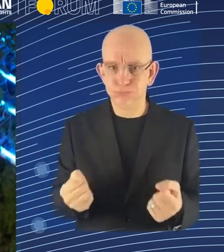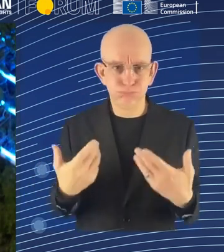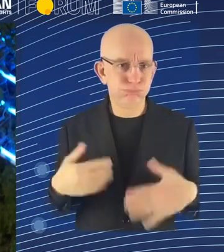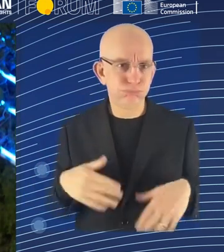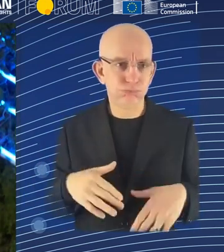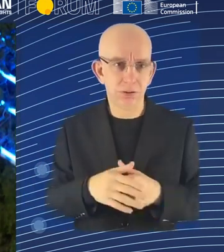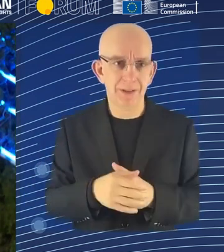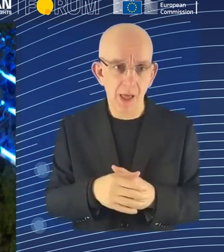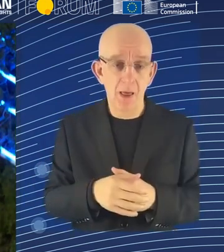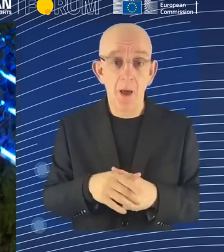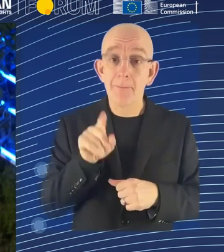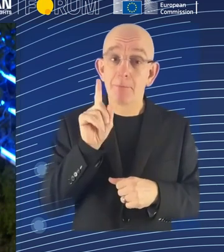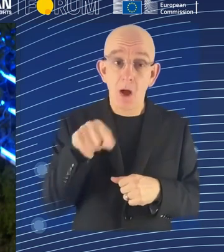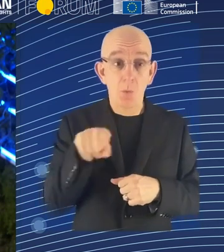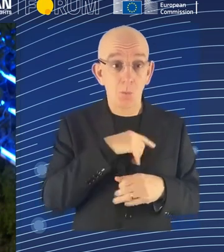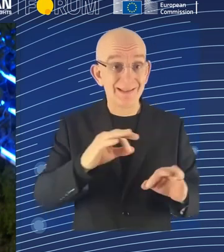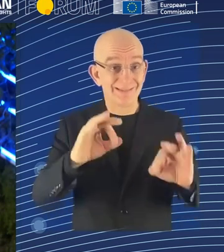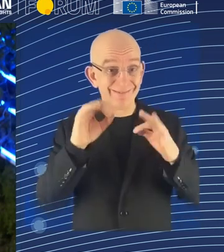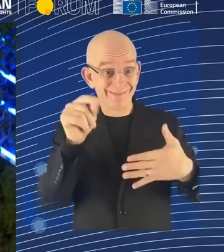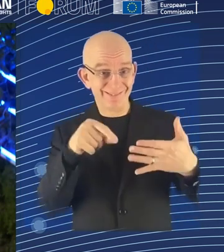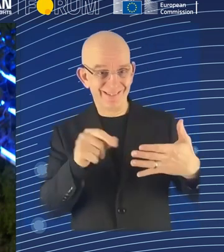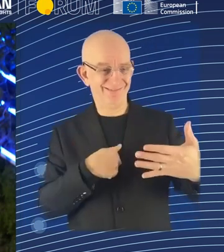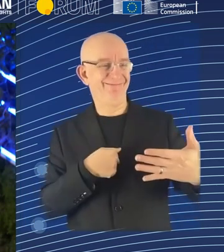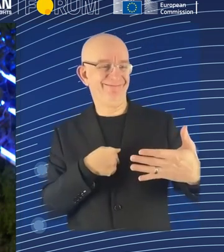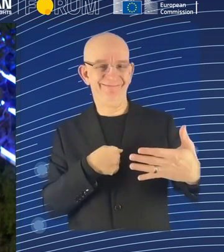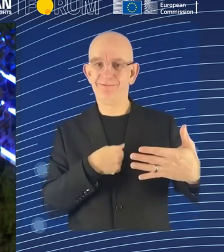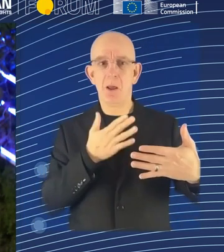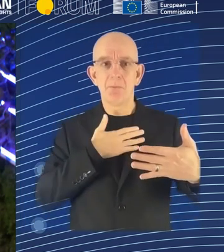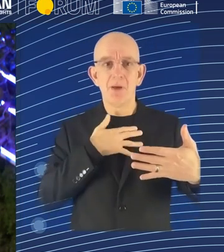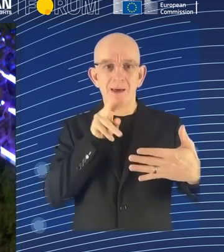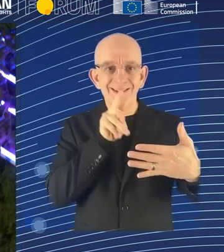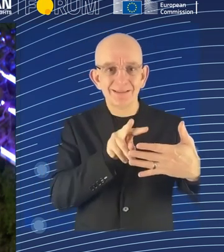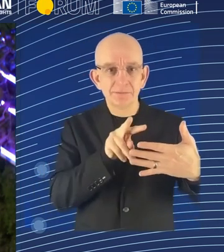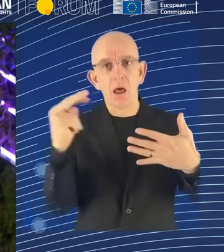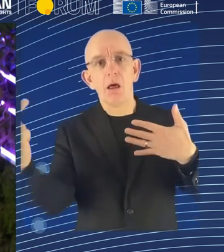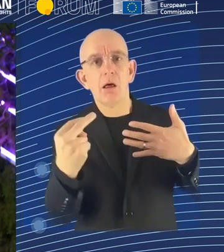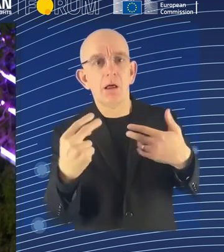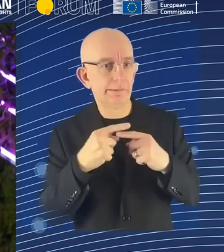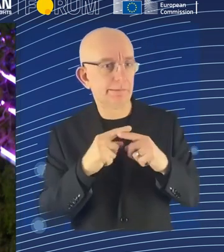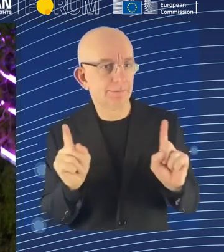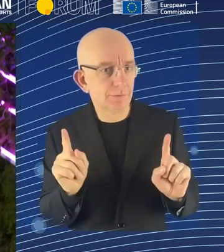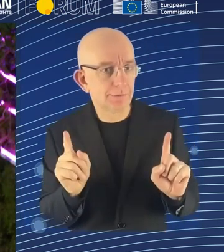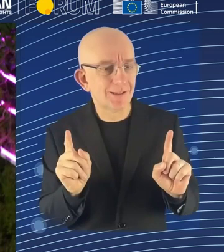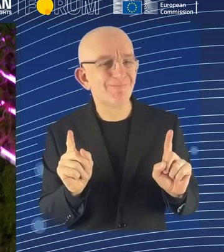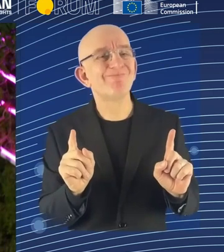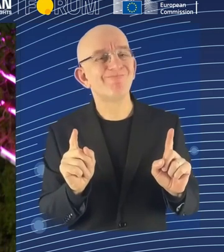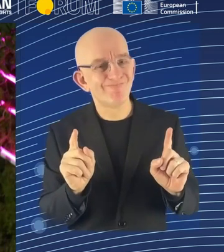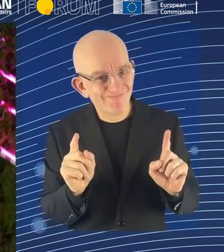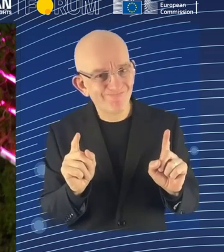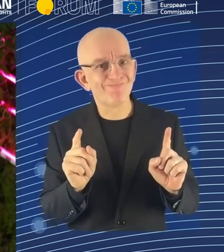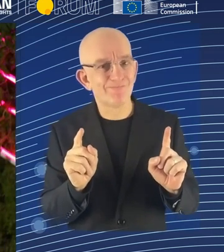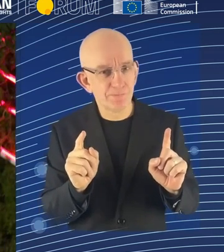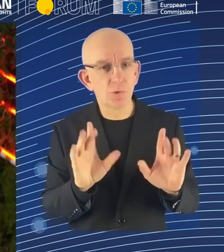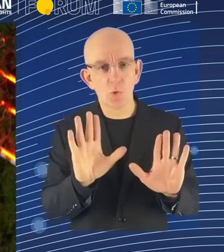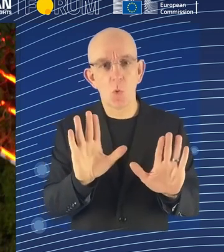Great, thank you. Thank you also for staying really, you know, on time, all of you. We now have, actually, 22